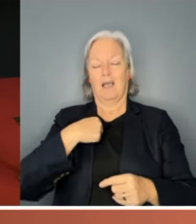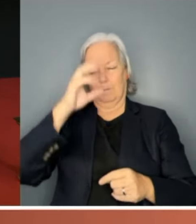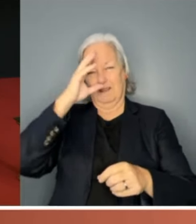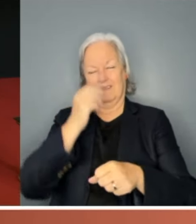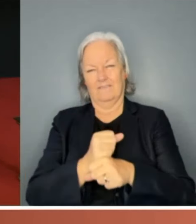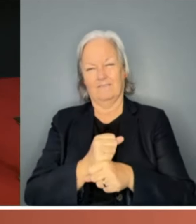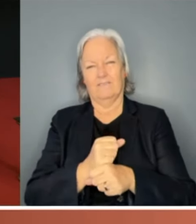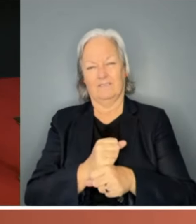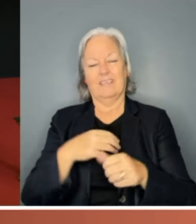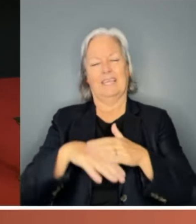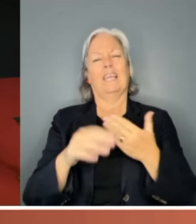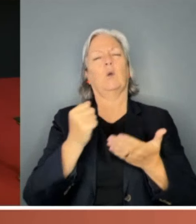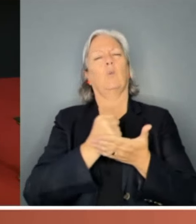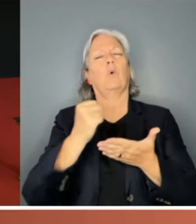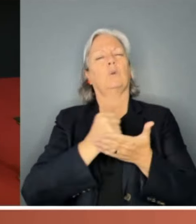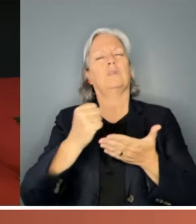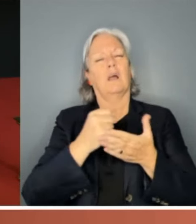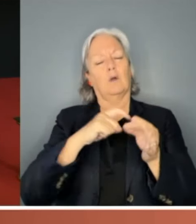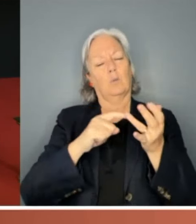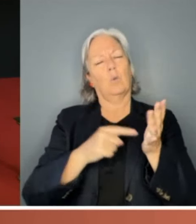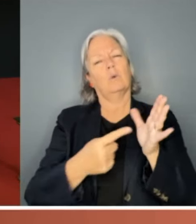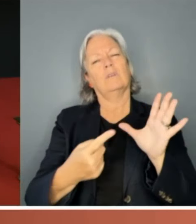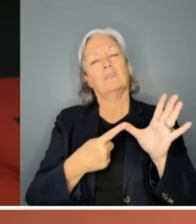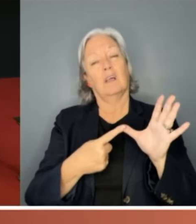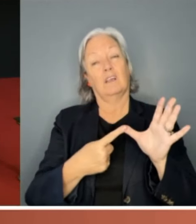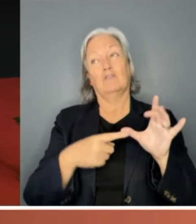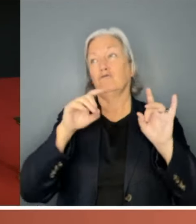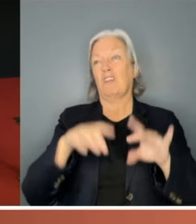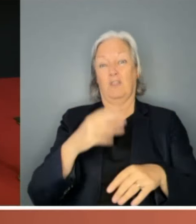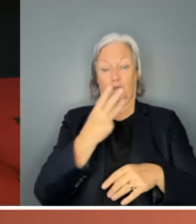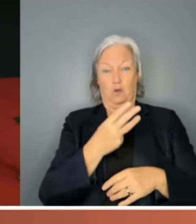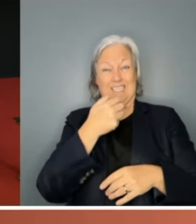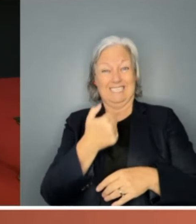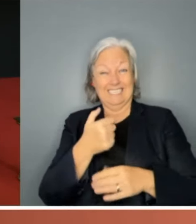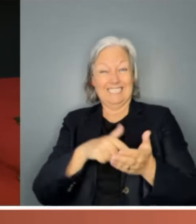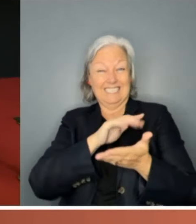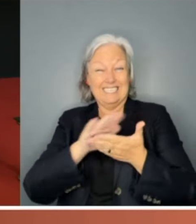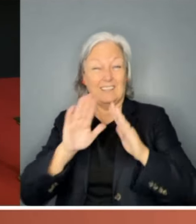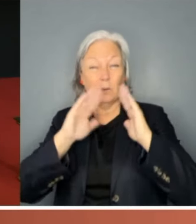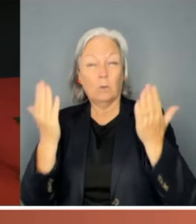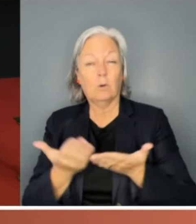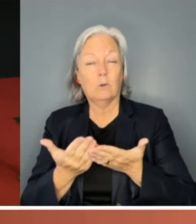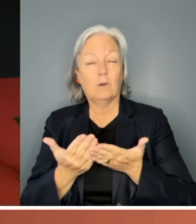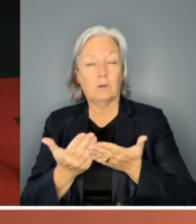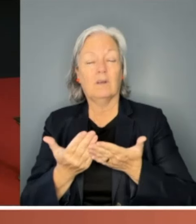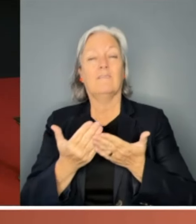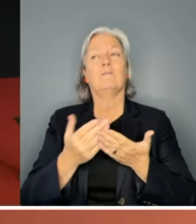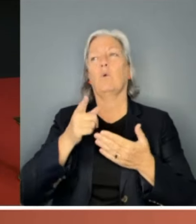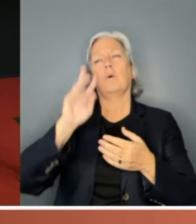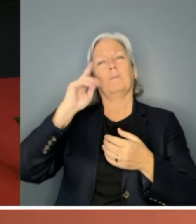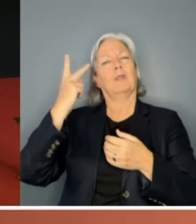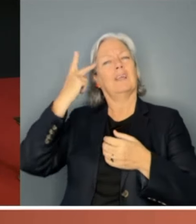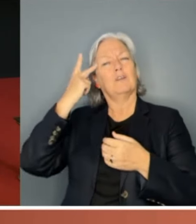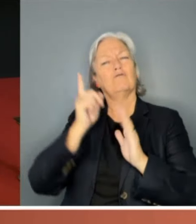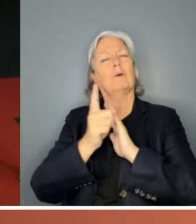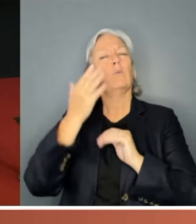I think it's insane that Australia ranks 36th in the world for political representation of women. We should be right up